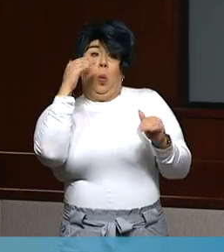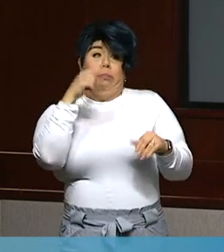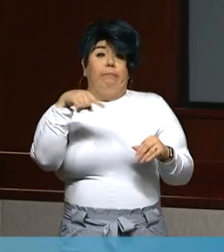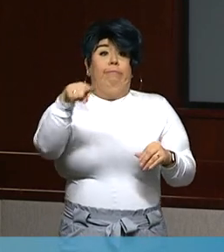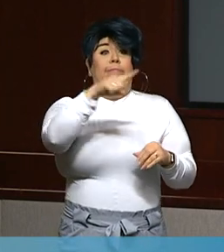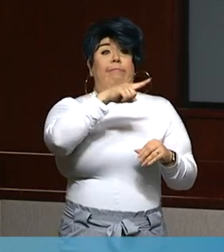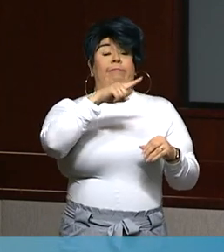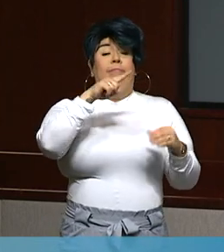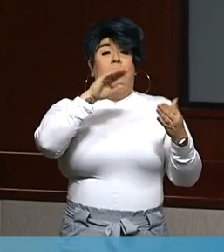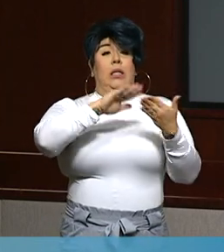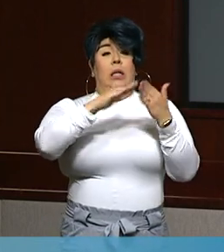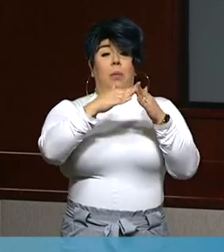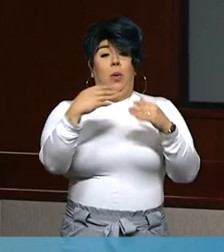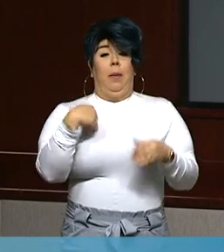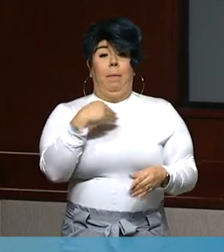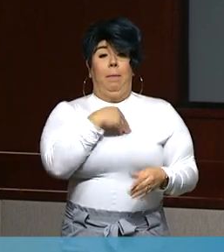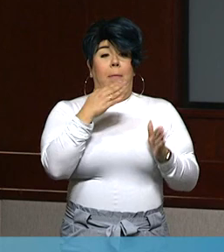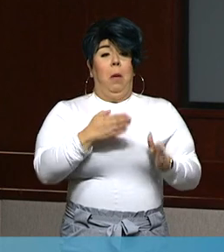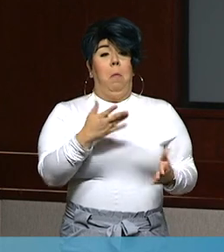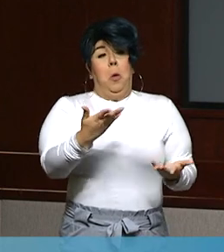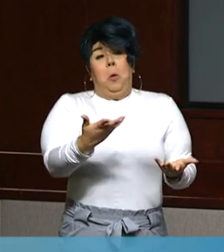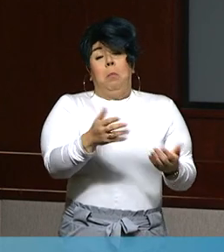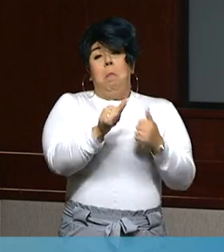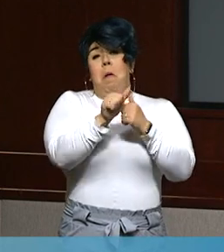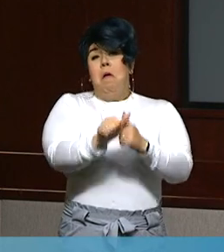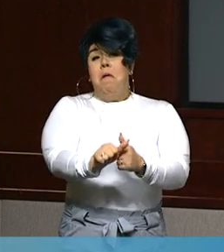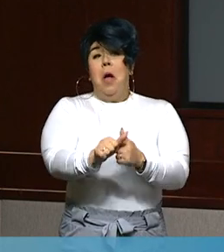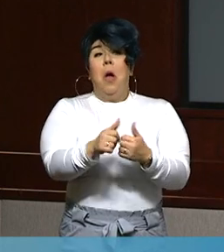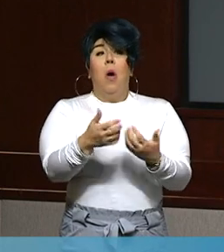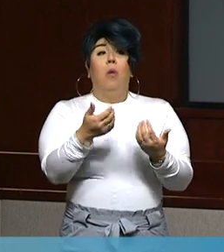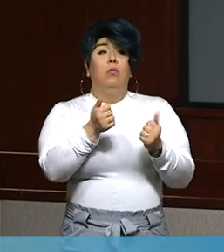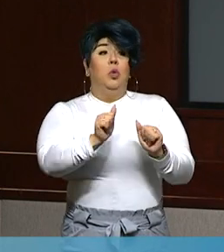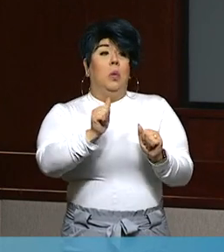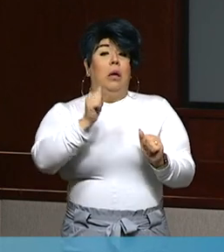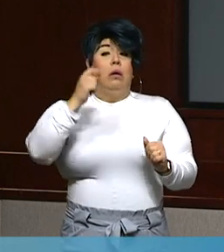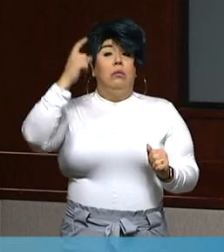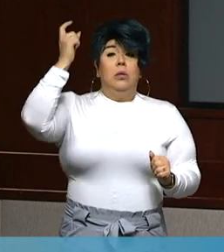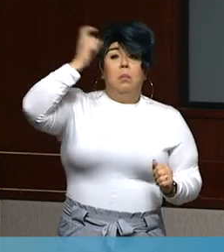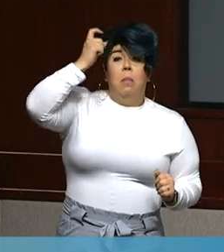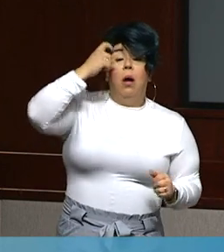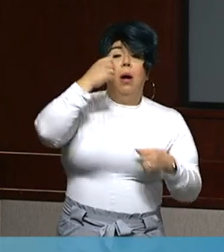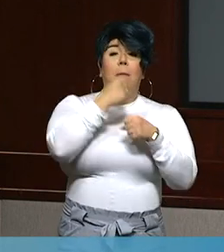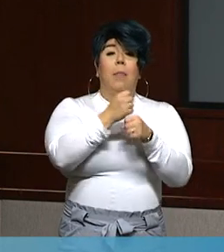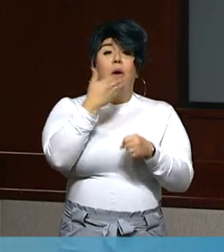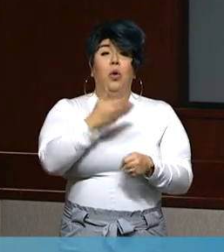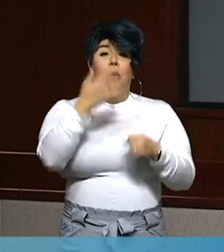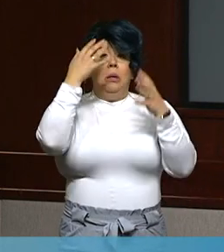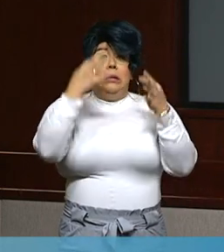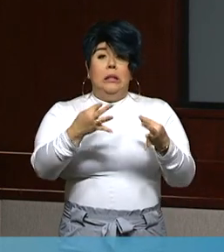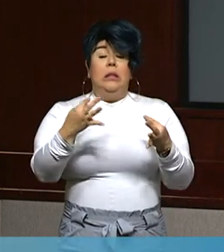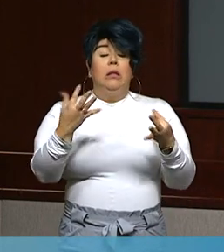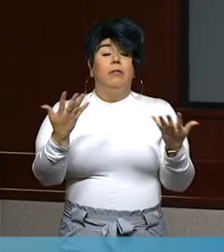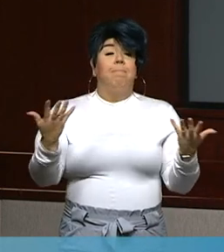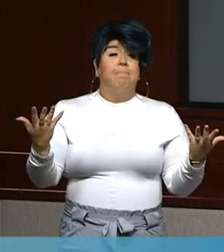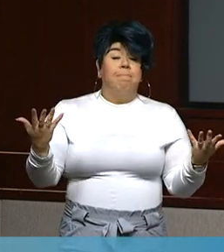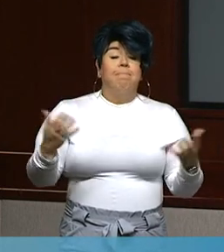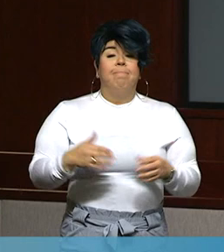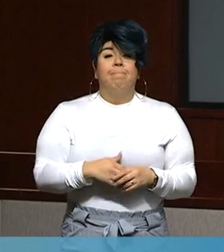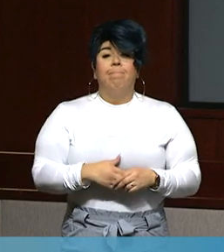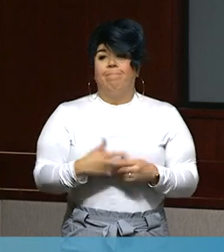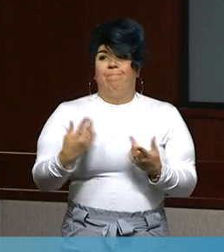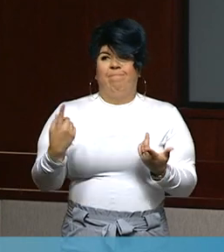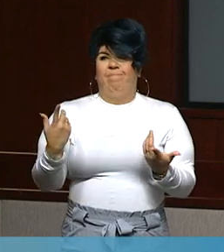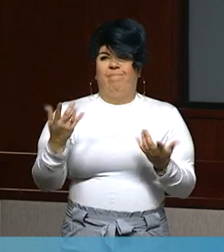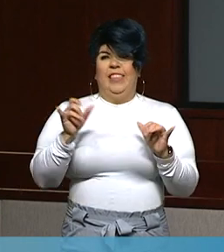to act accordingly and use good judgment and be smart, be safe, all the things we've been talking about for the